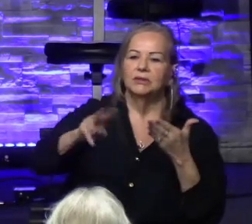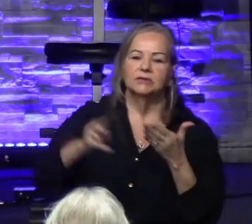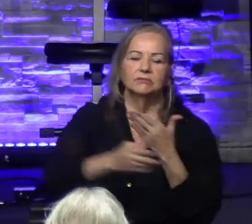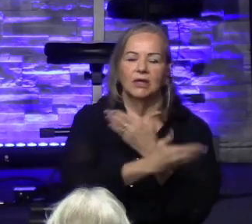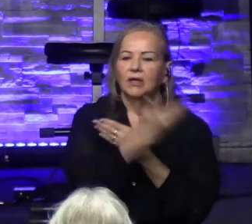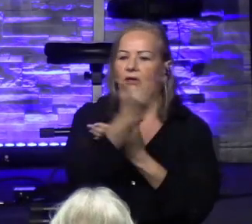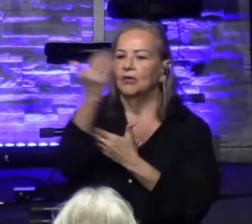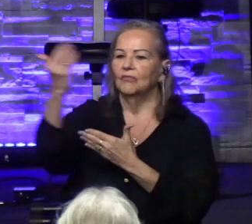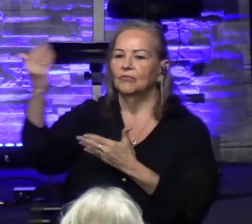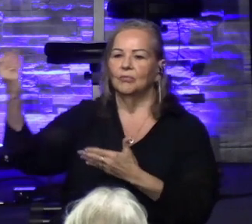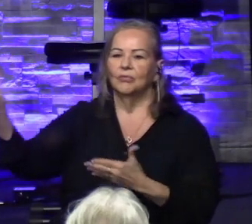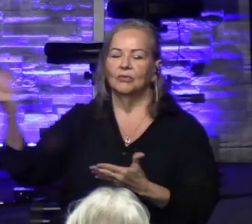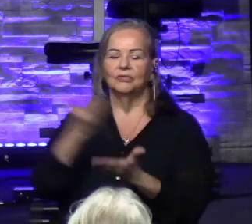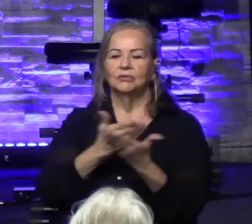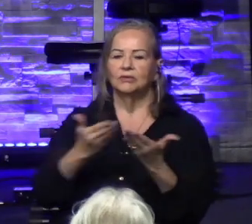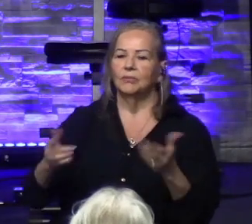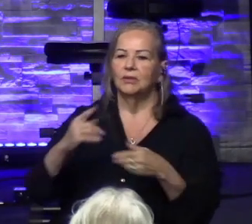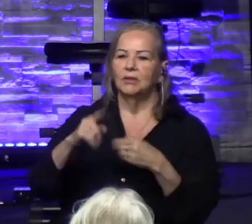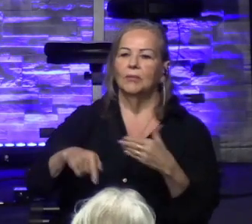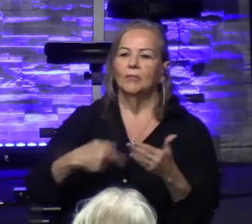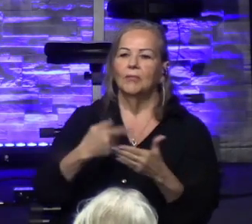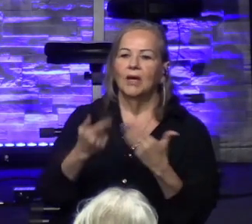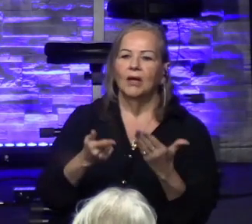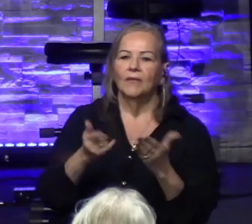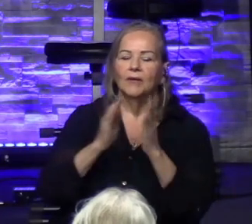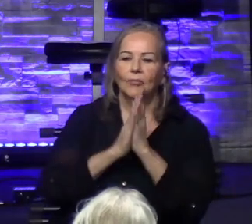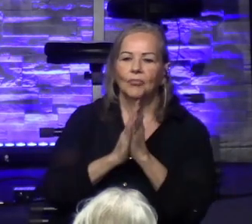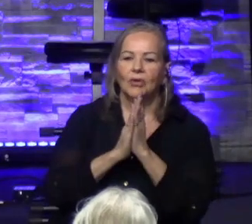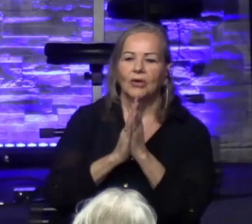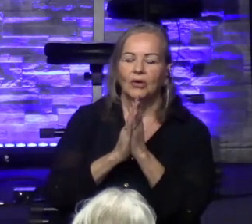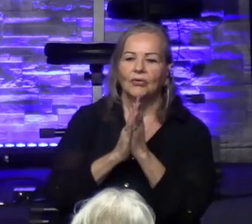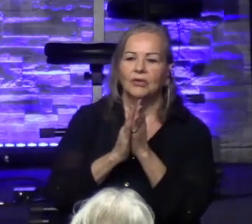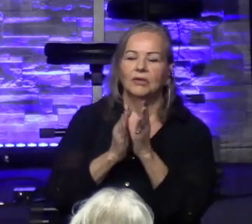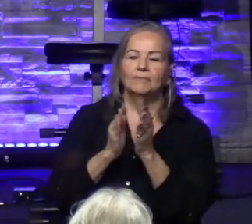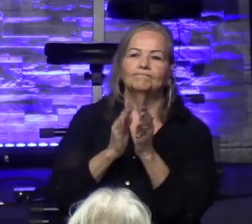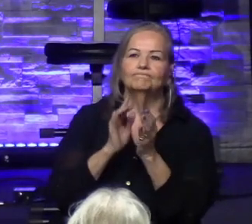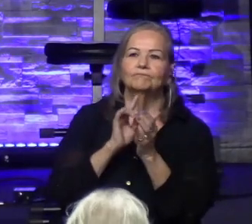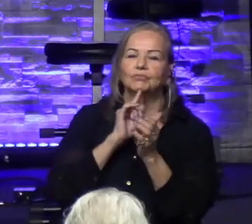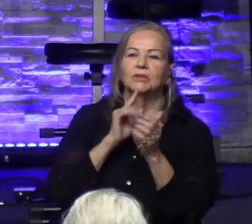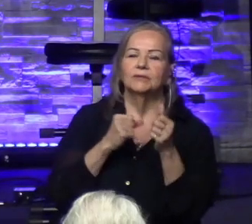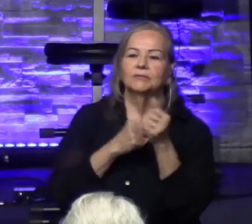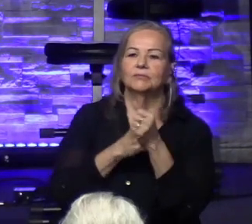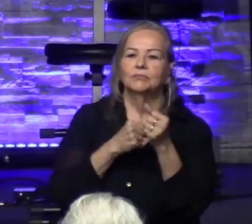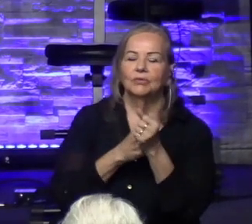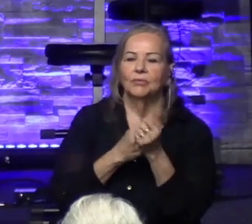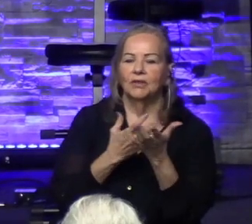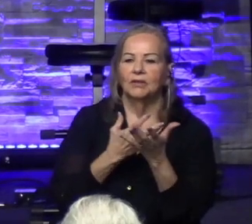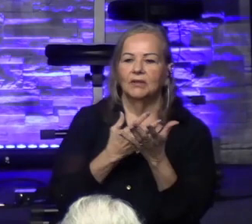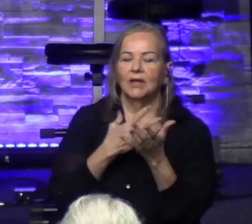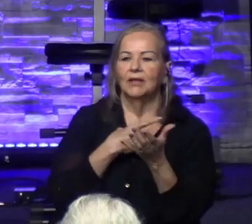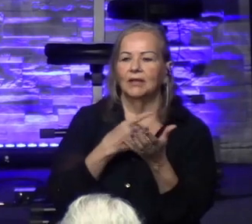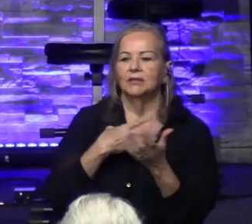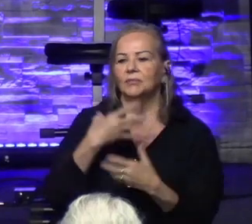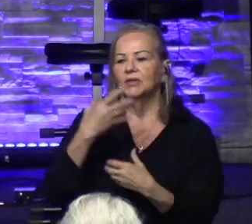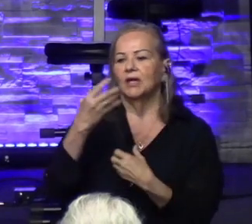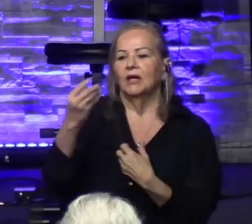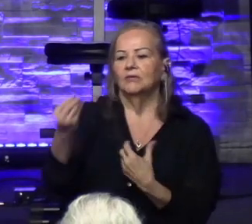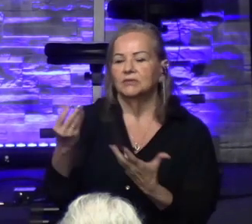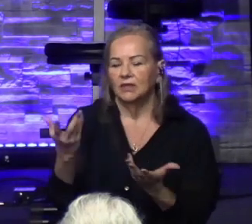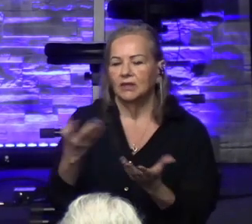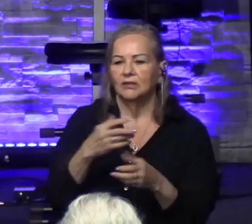about the words. It just lifts me up. And me being an outdoorsy kind of guy, I really like that part